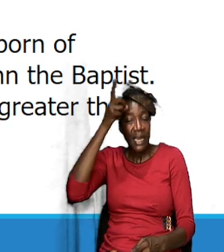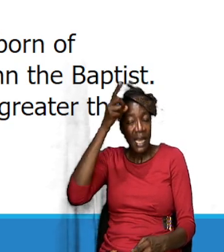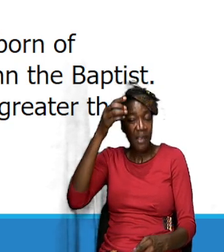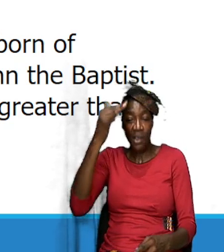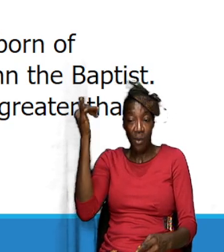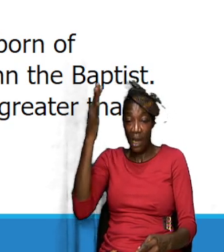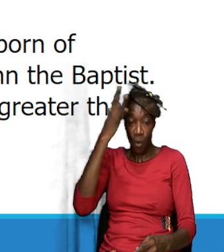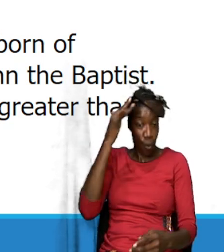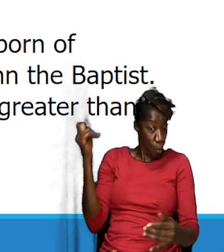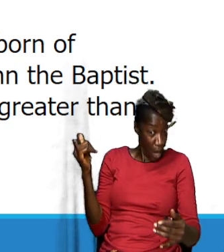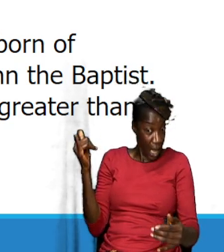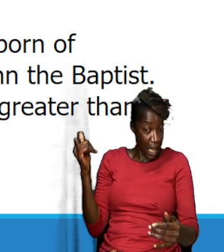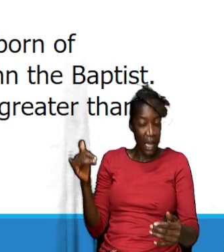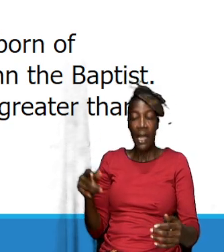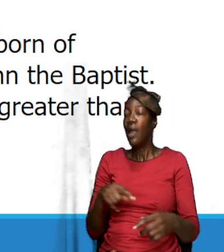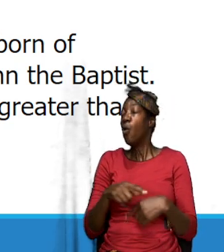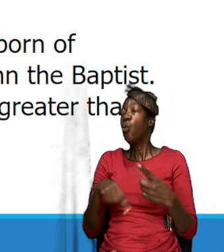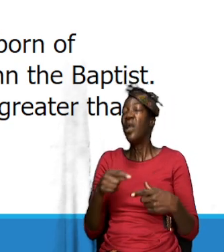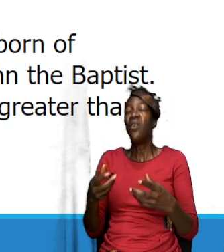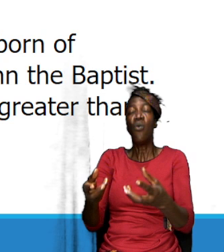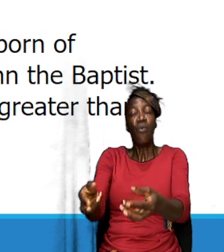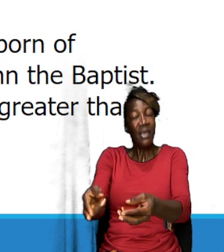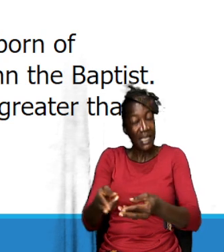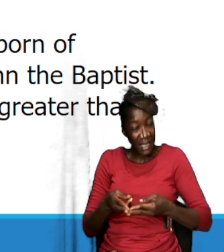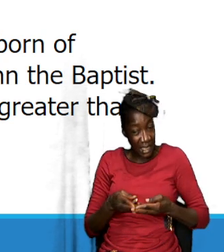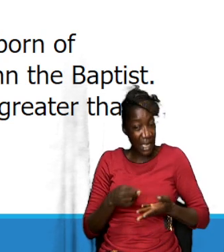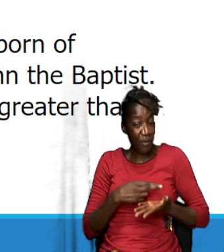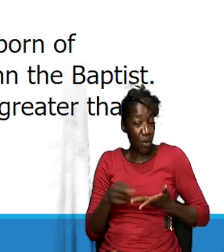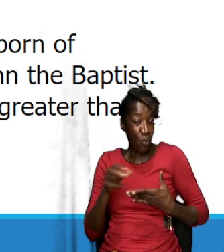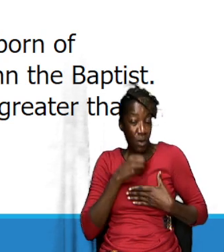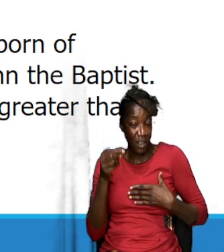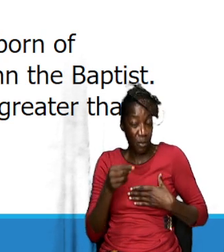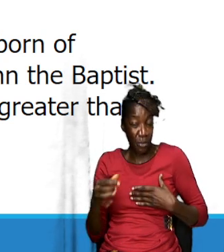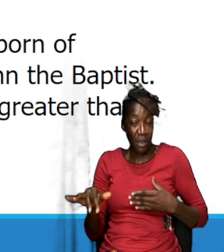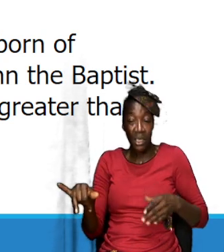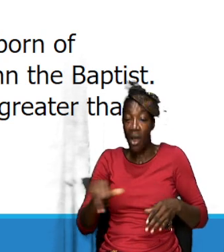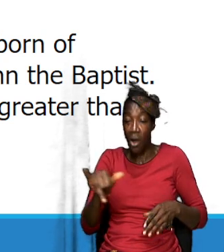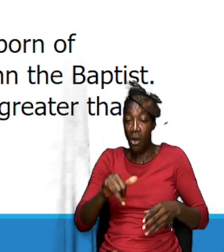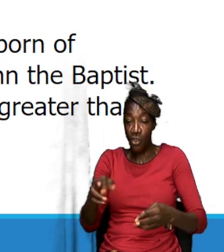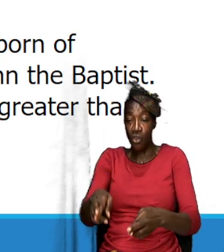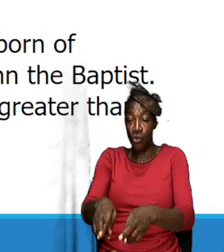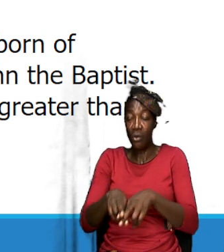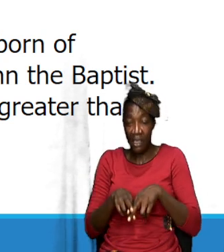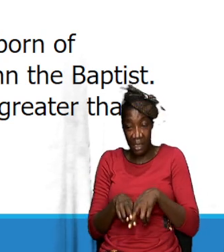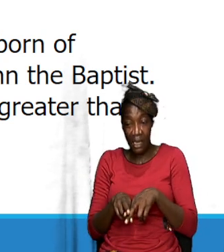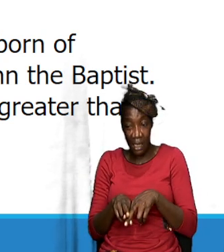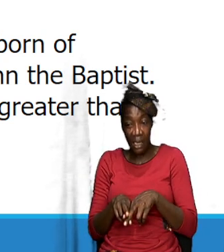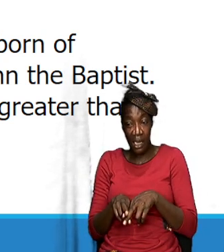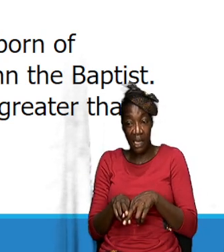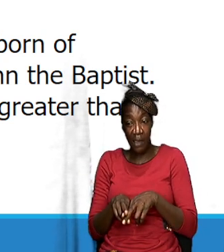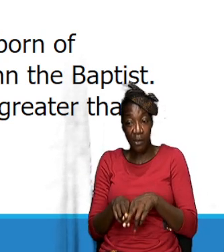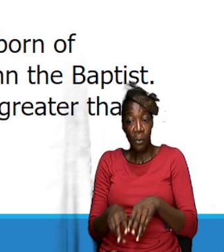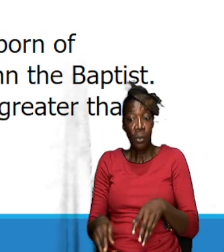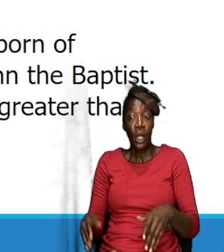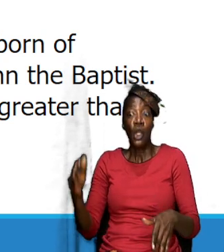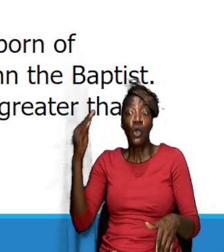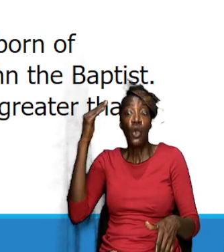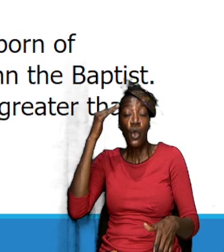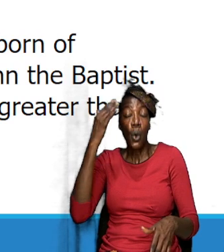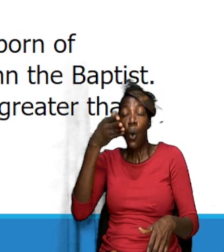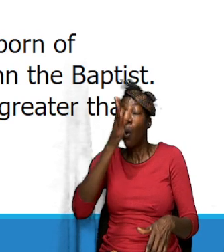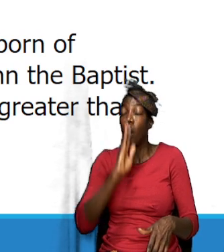because when we get the Holy Ghost we also receive the capacity to know God